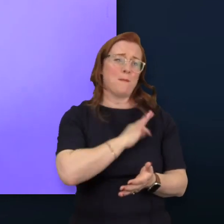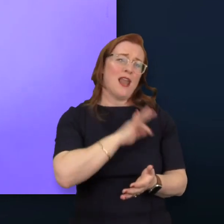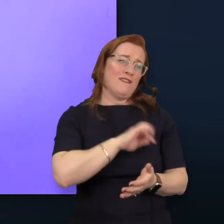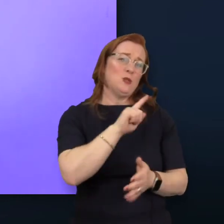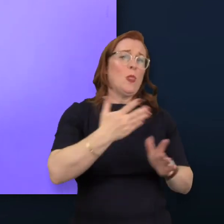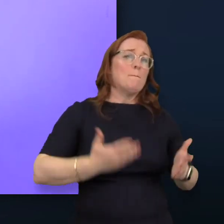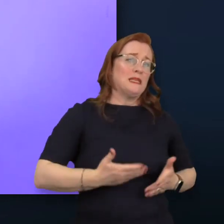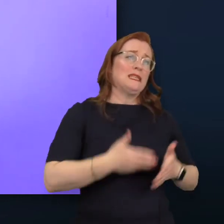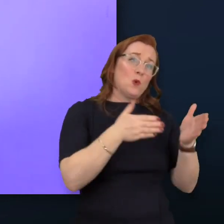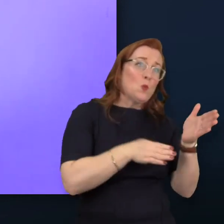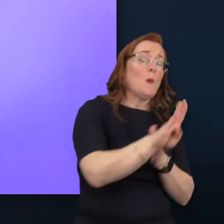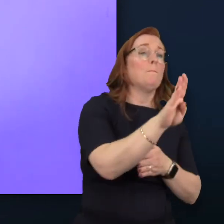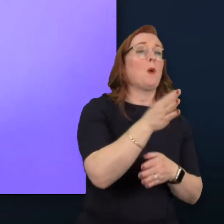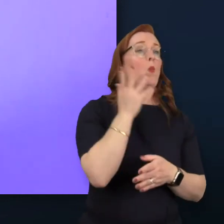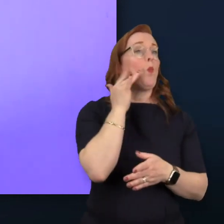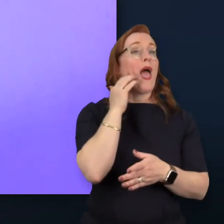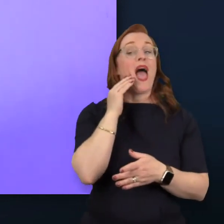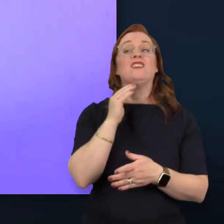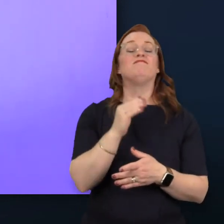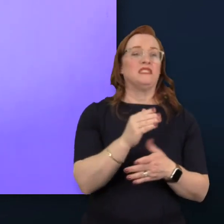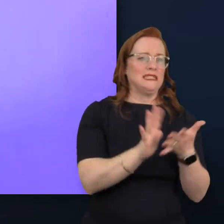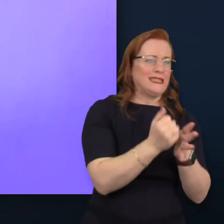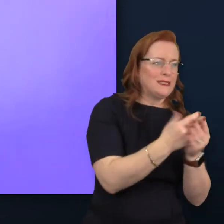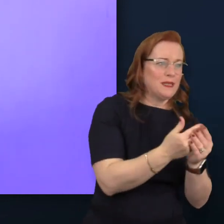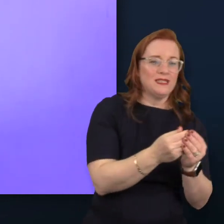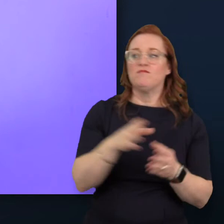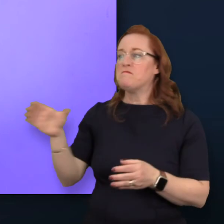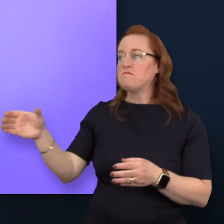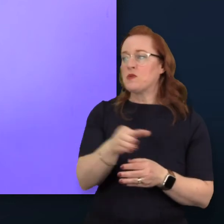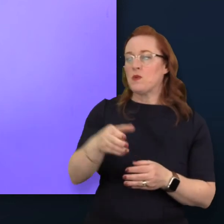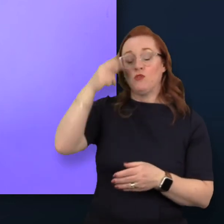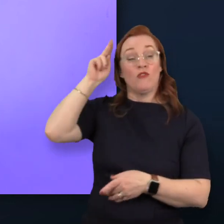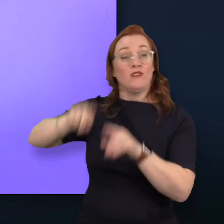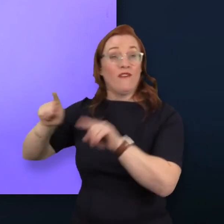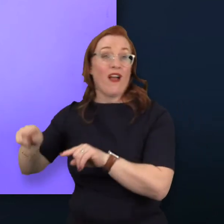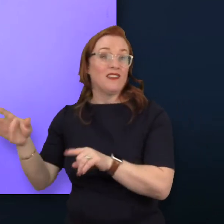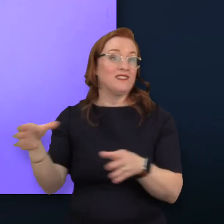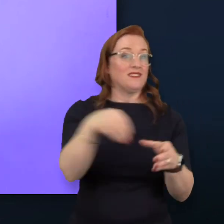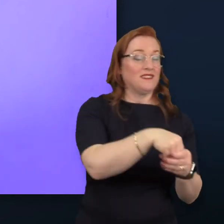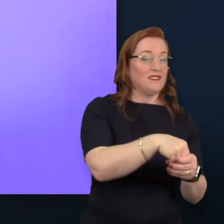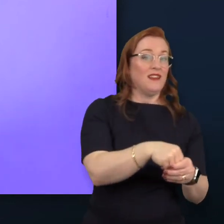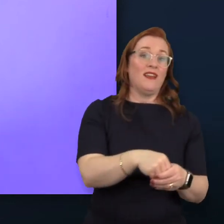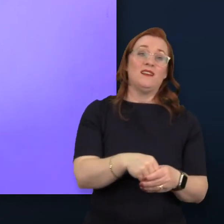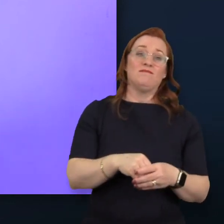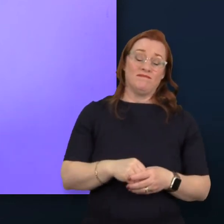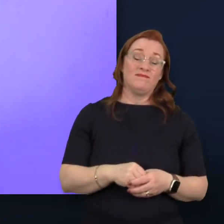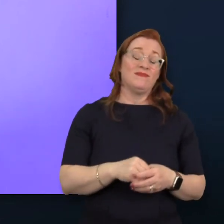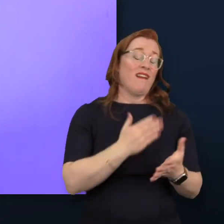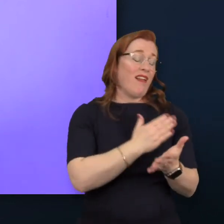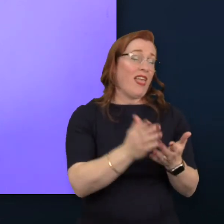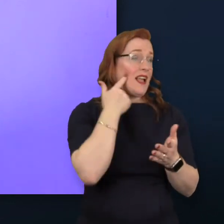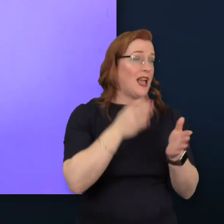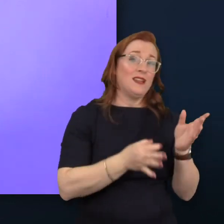to addressing this issue. And there are clear bottom line business benefits that can be